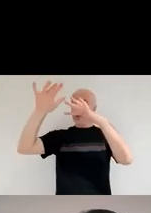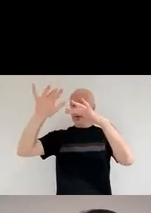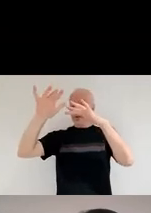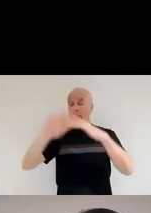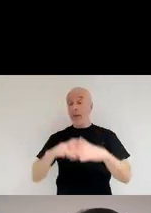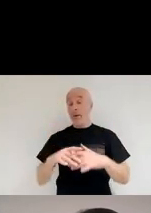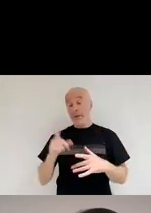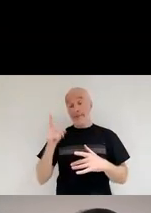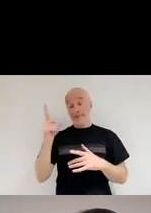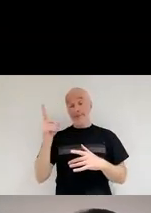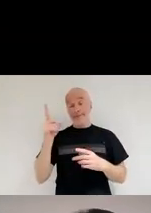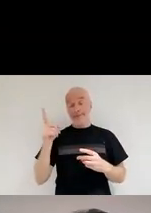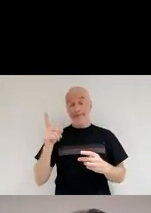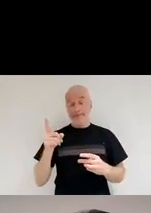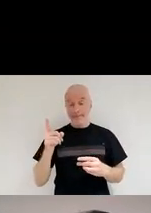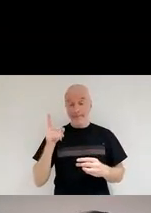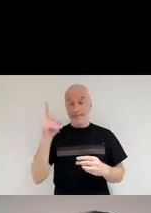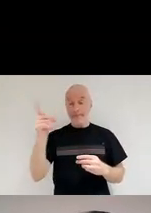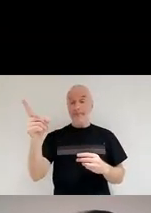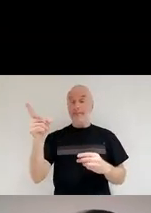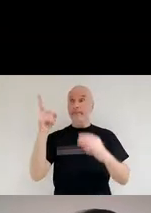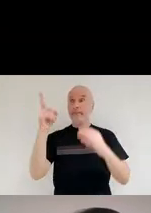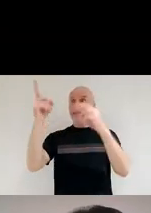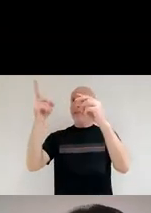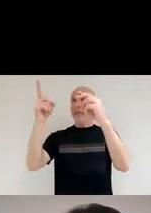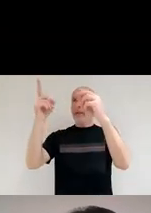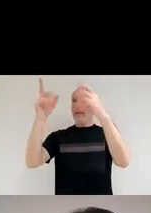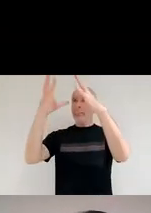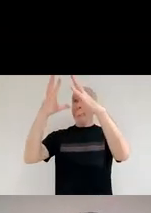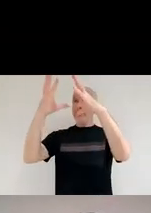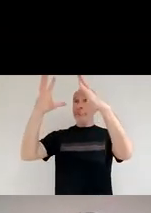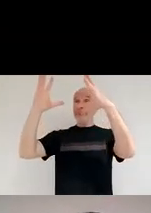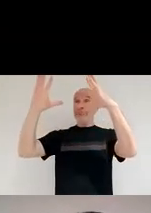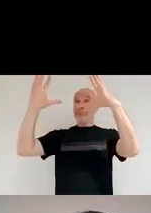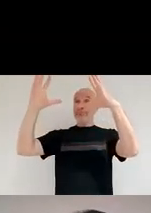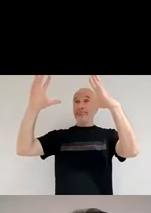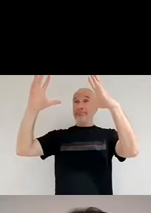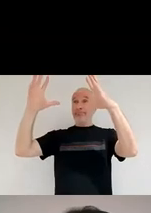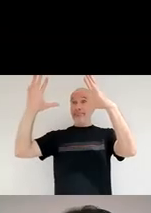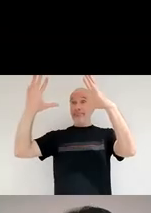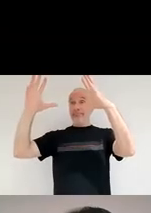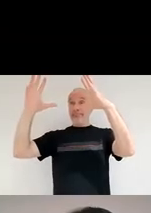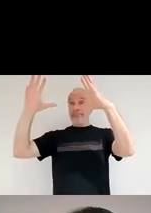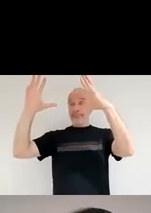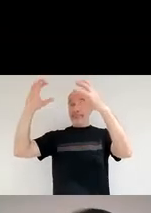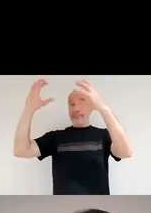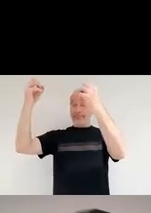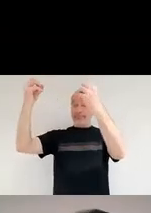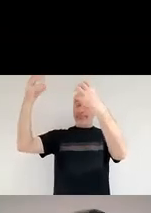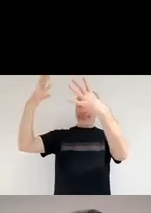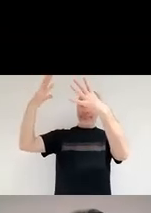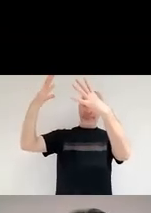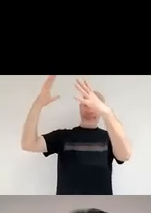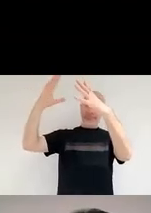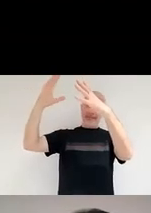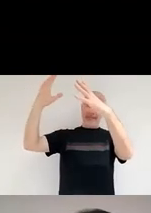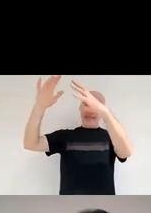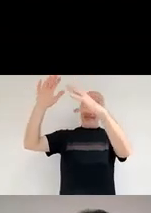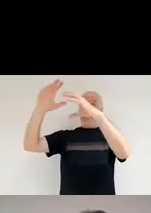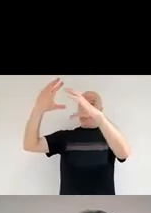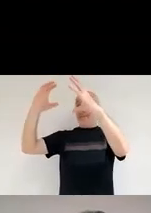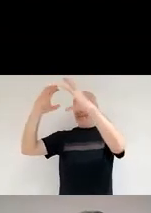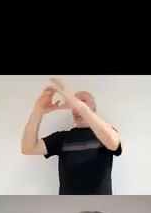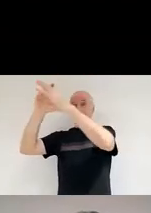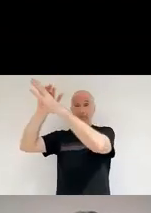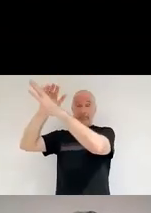expanded in this kind of shock front, so you had just all this material being ejected, if you gave it